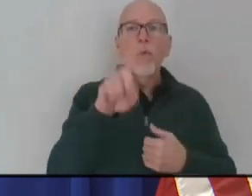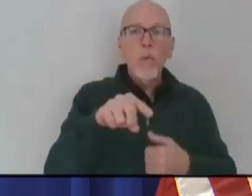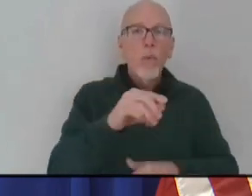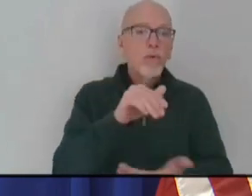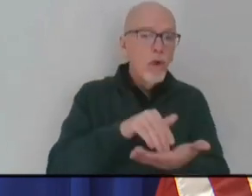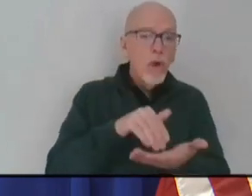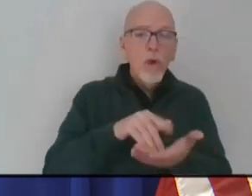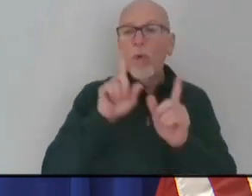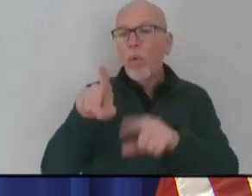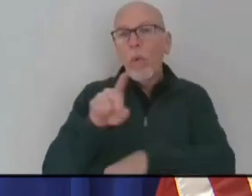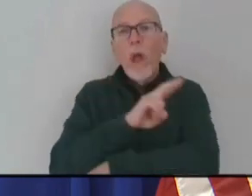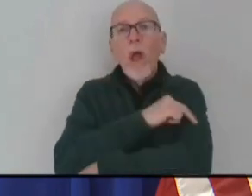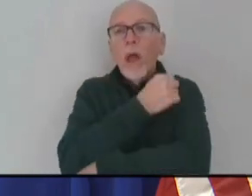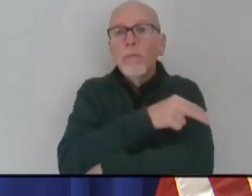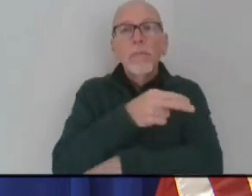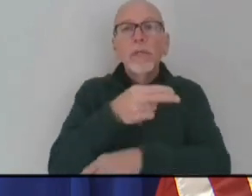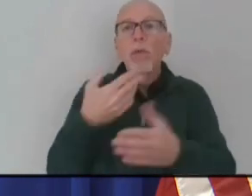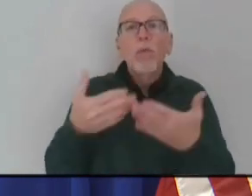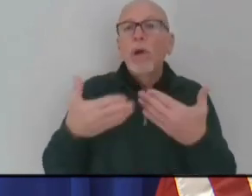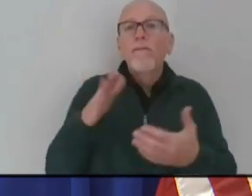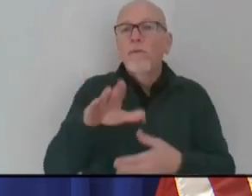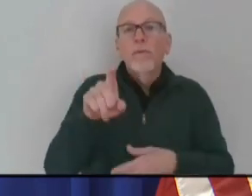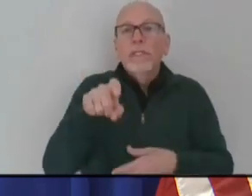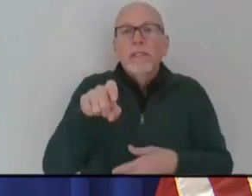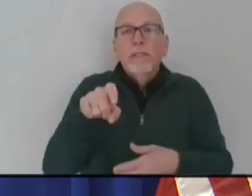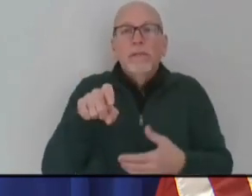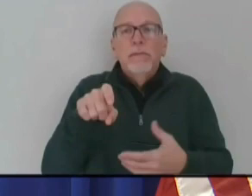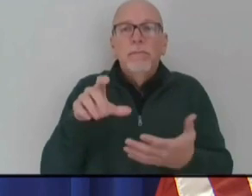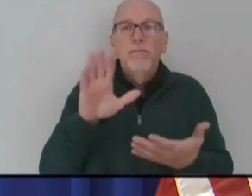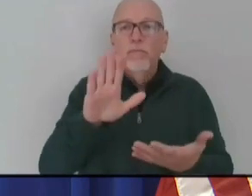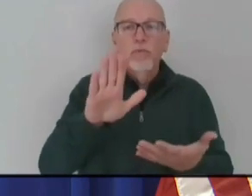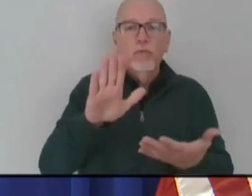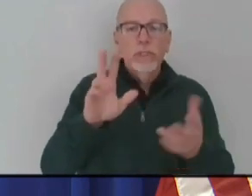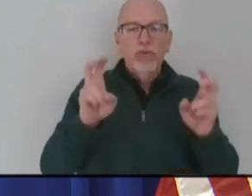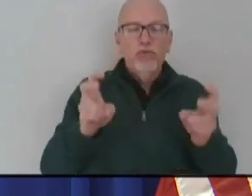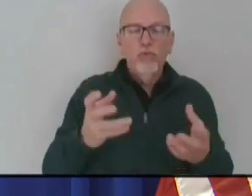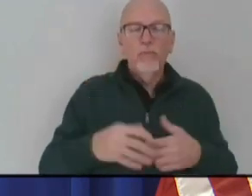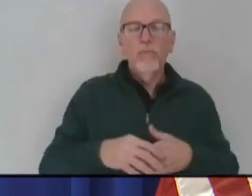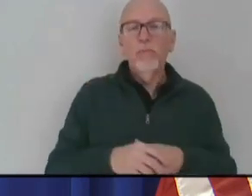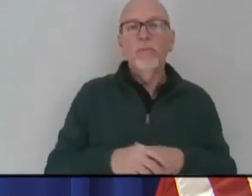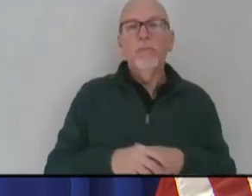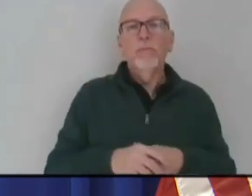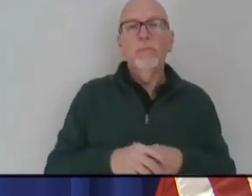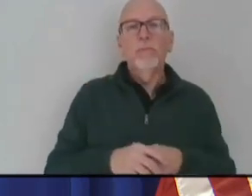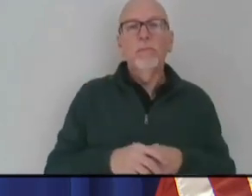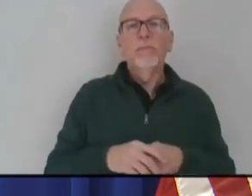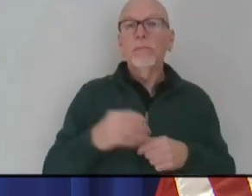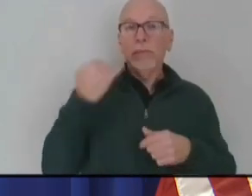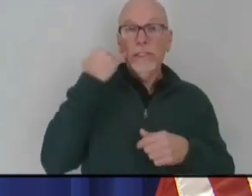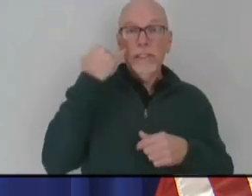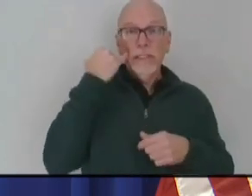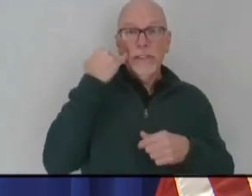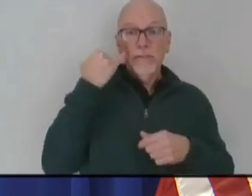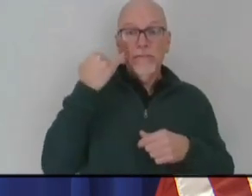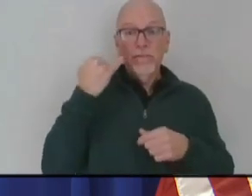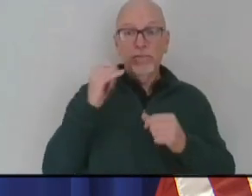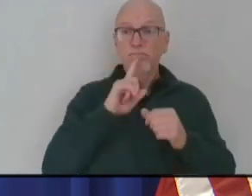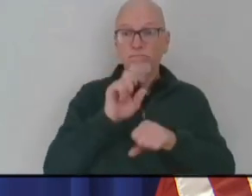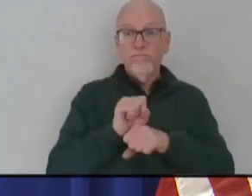your inquiry addressed. And if it is emergent, critical,